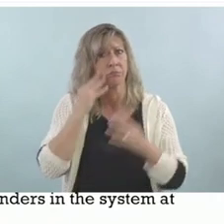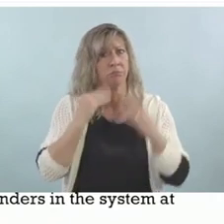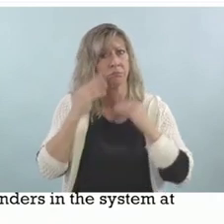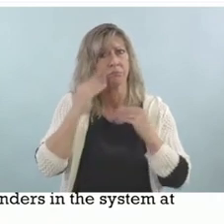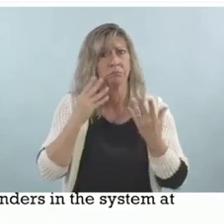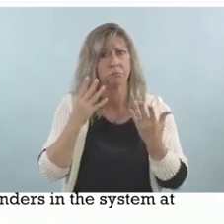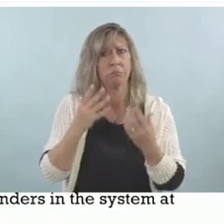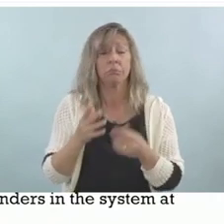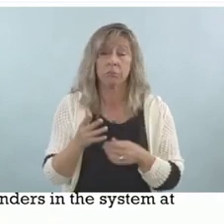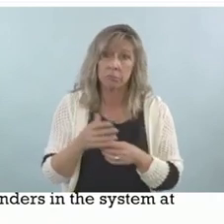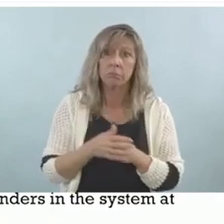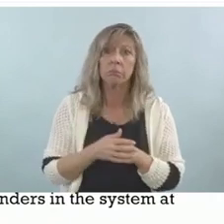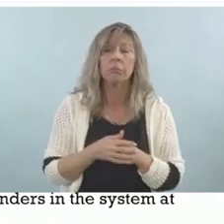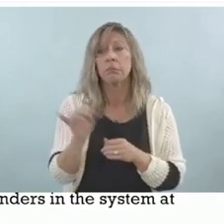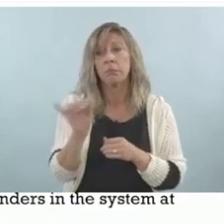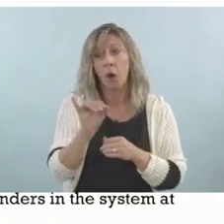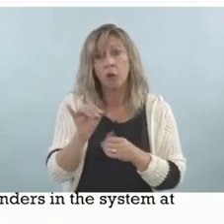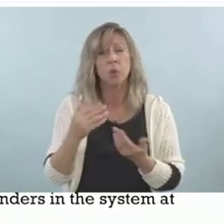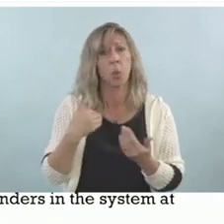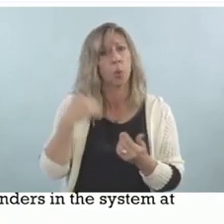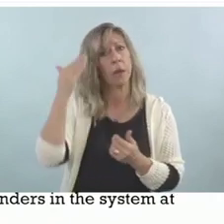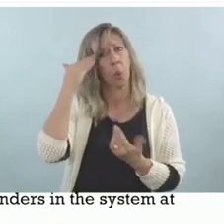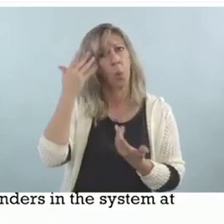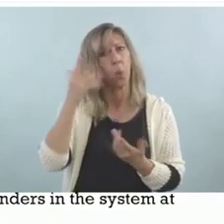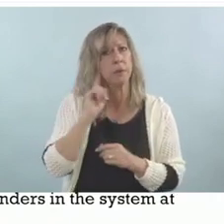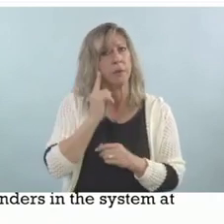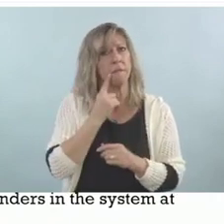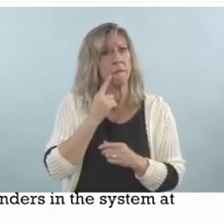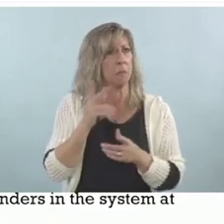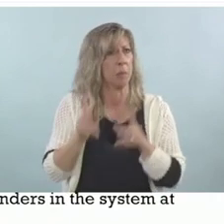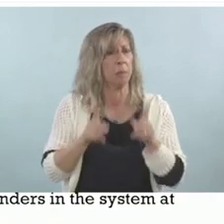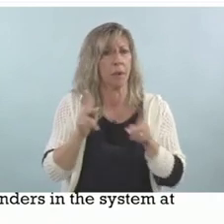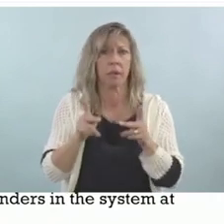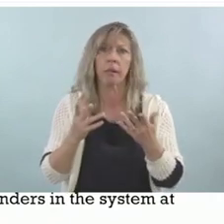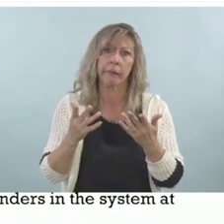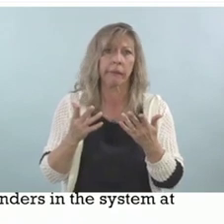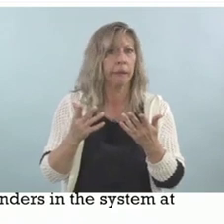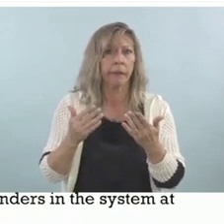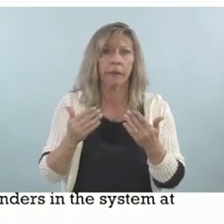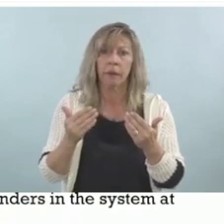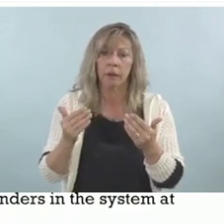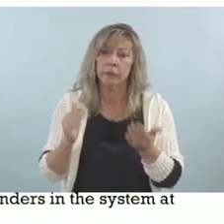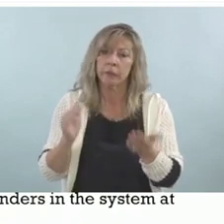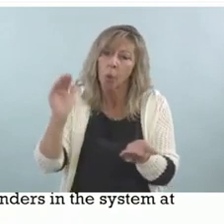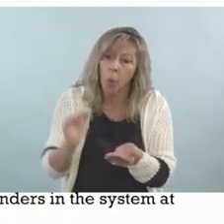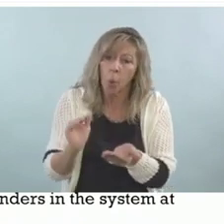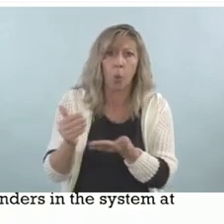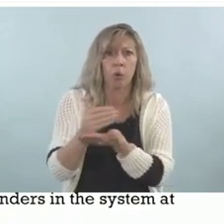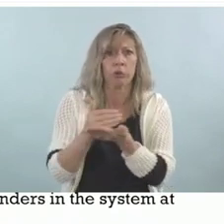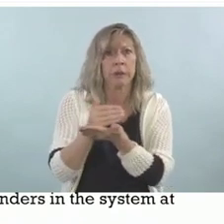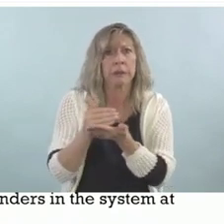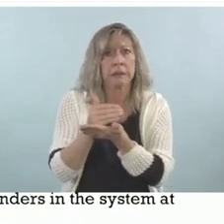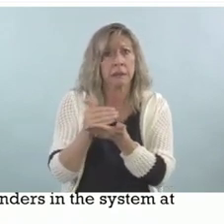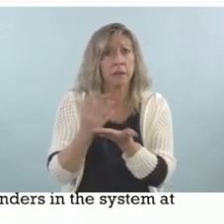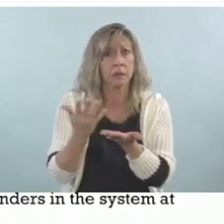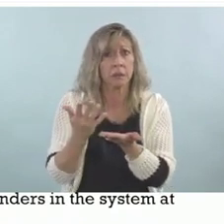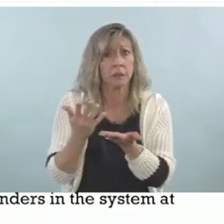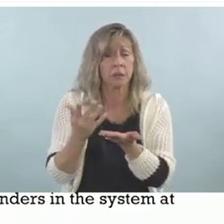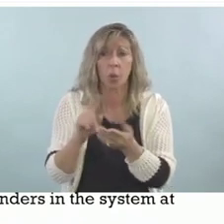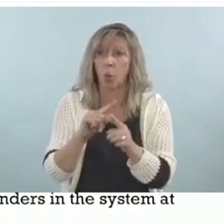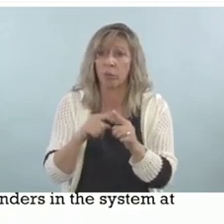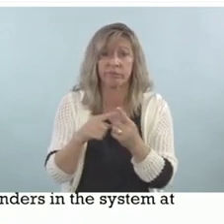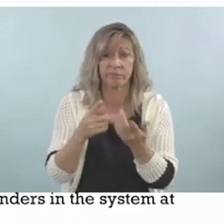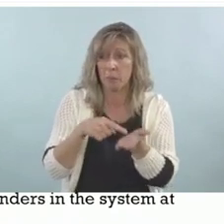lower socioeconomic groups, and so they often are locked up. And then when they get to court, if they have an interpreter,